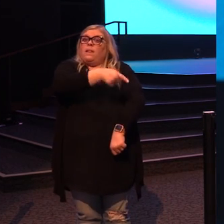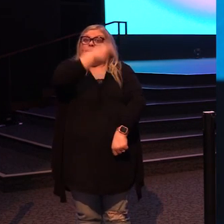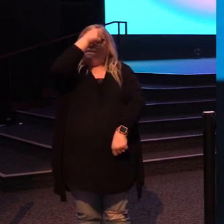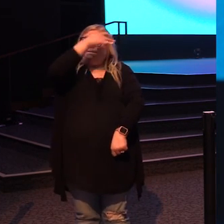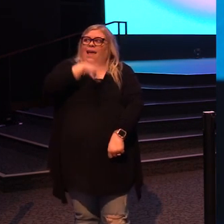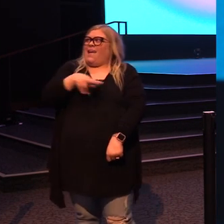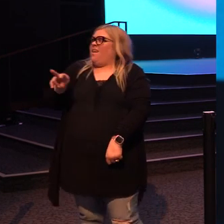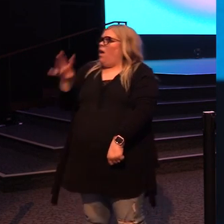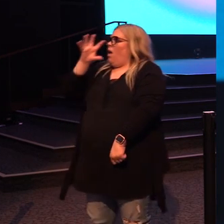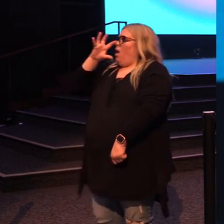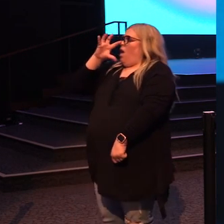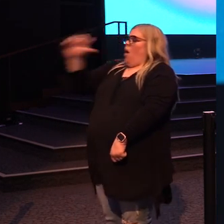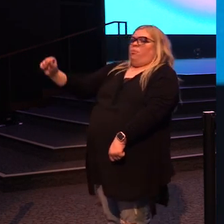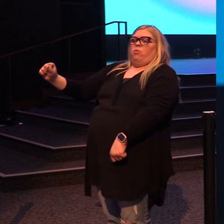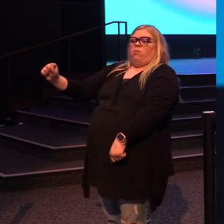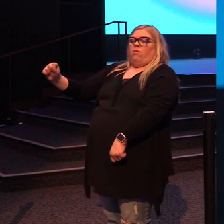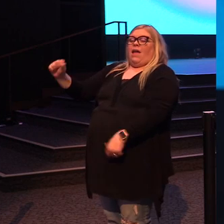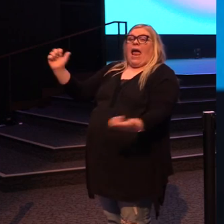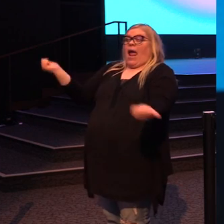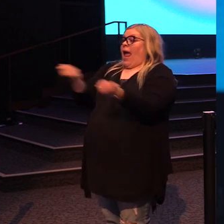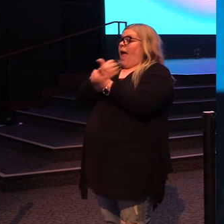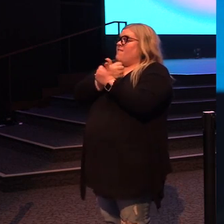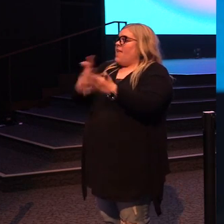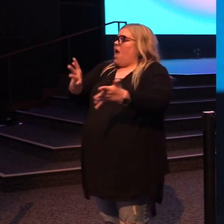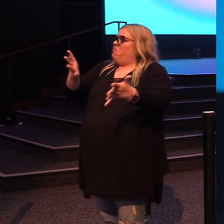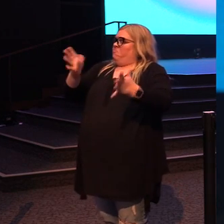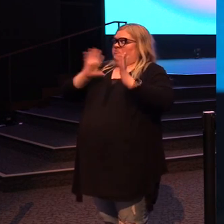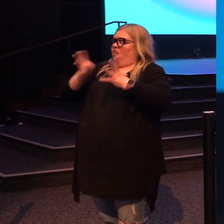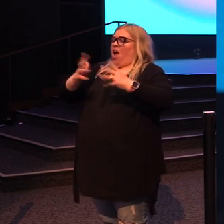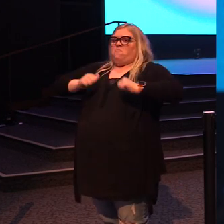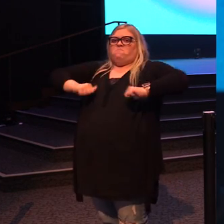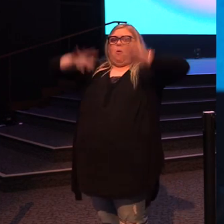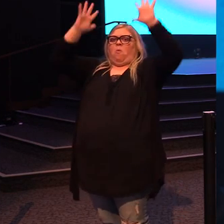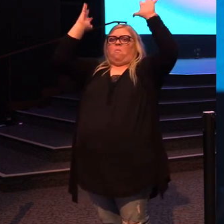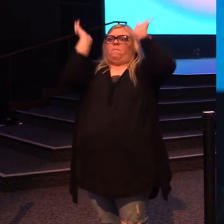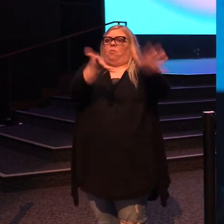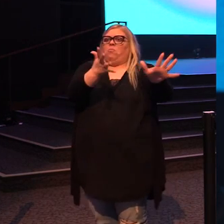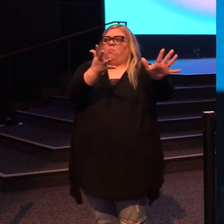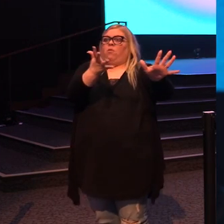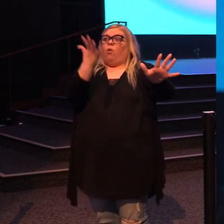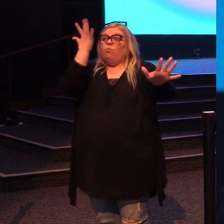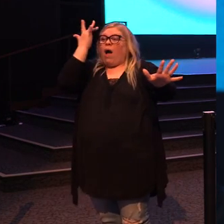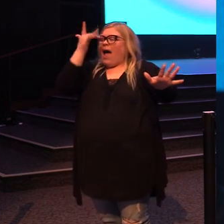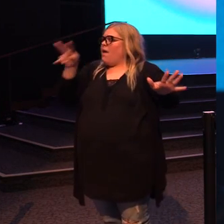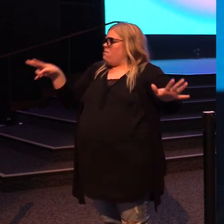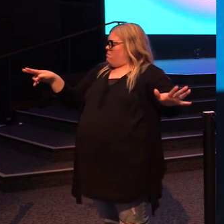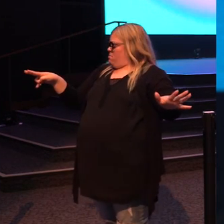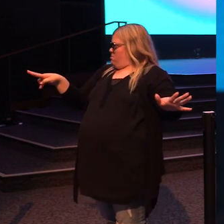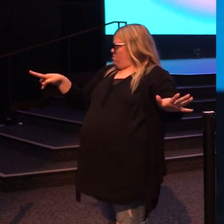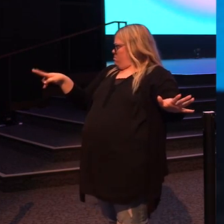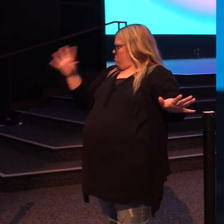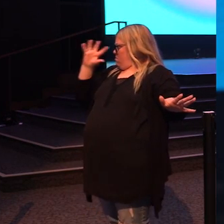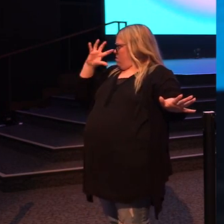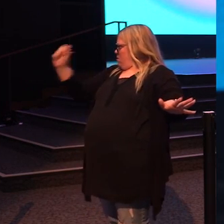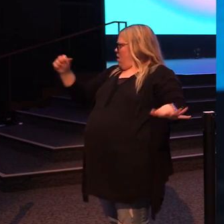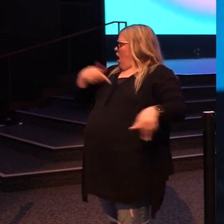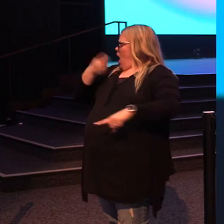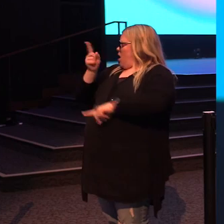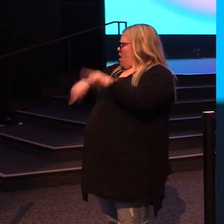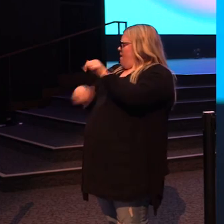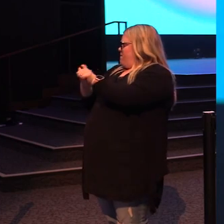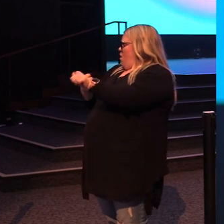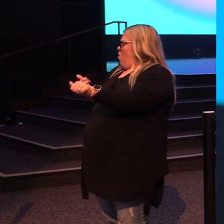men's lives that they left everything they knew because there was something about Him that was irresistible.